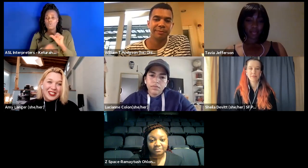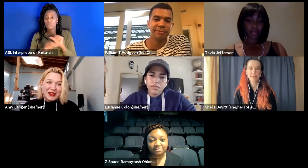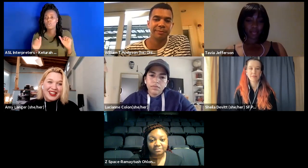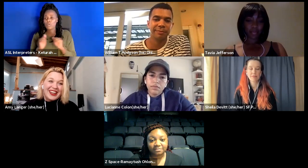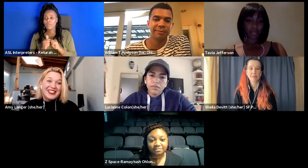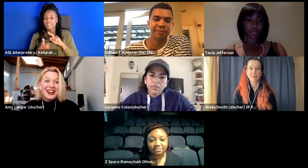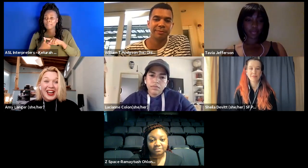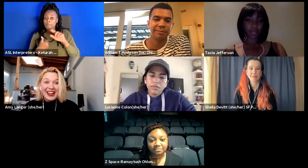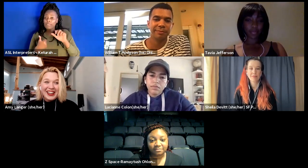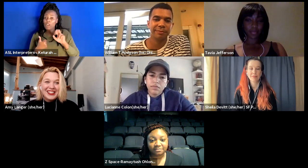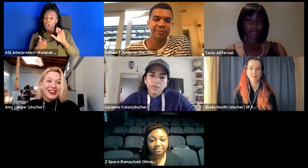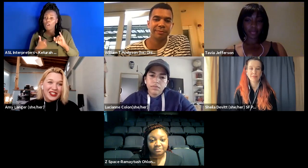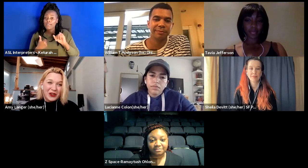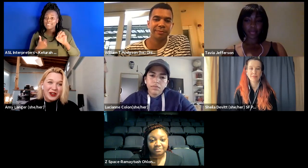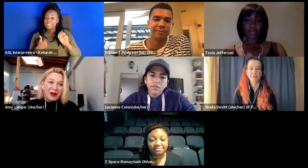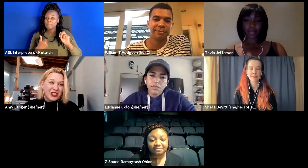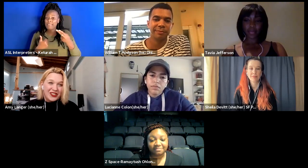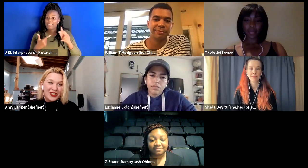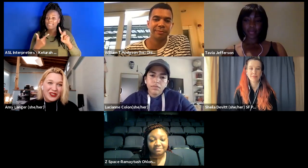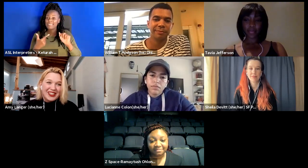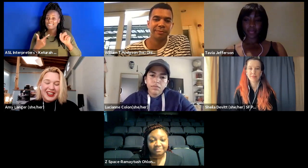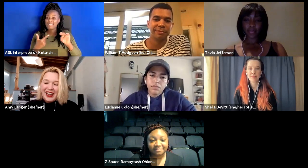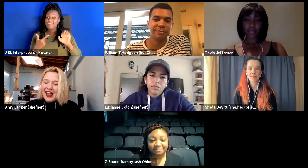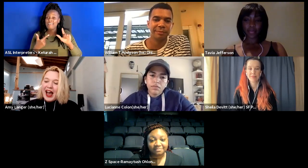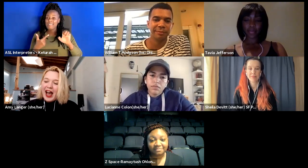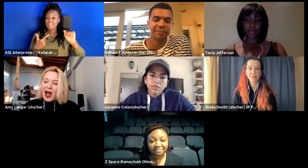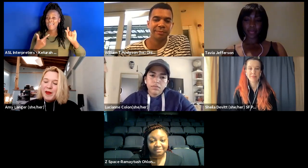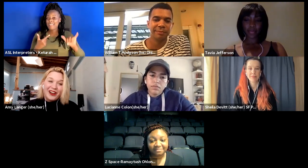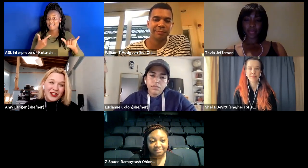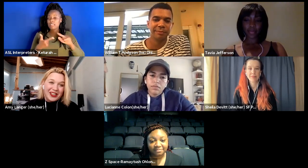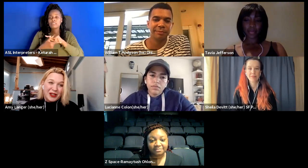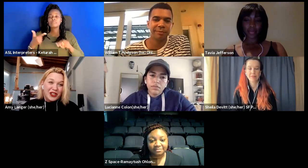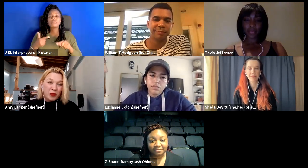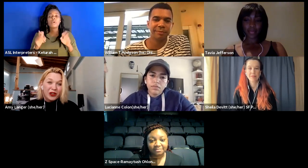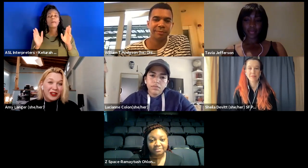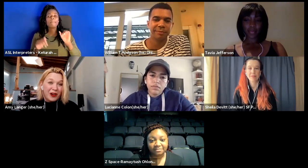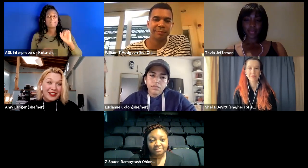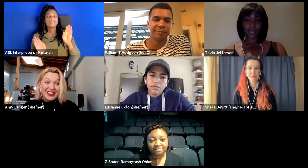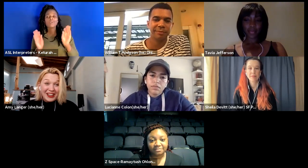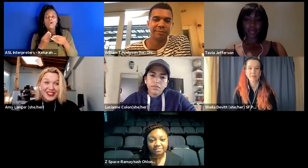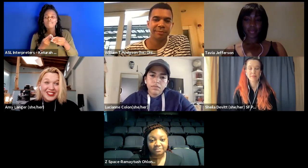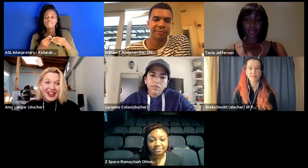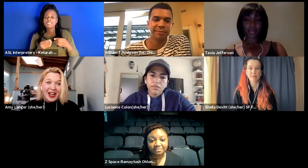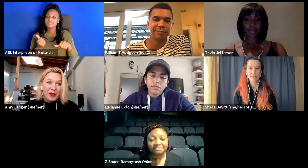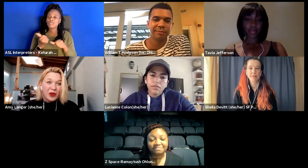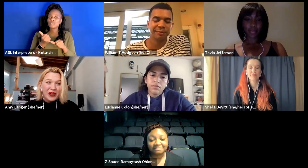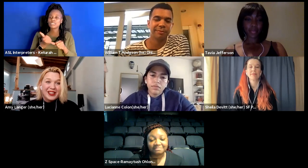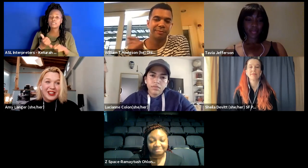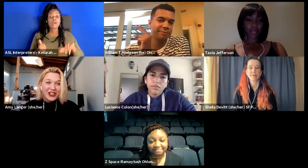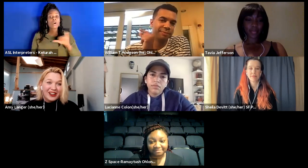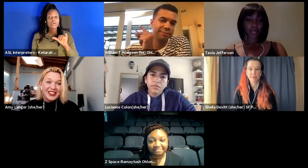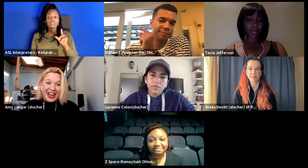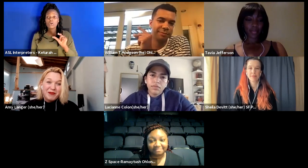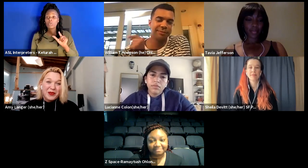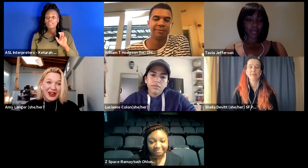Ari Smith and Daniel Alley Daniel is the current box office associate um and I'd also like to mention the work of Lee Rhondon Davis um who